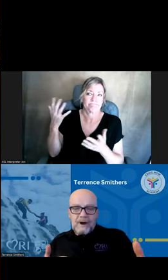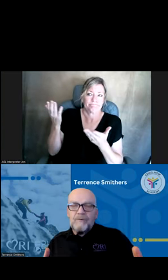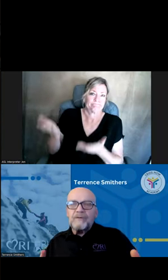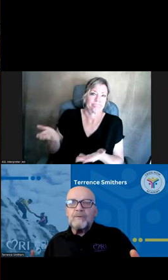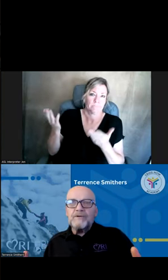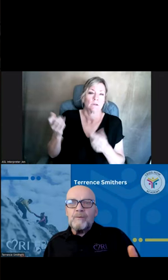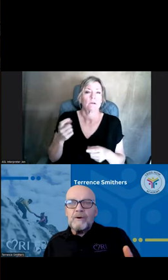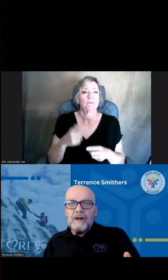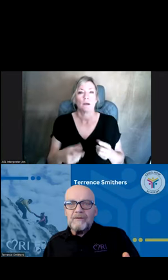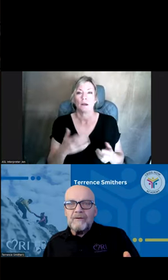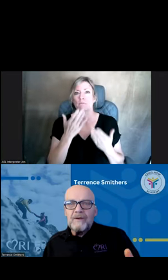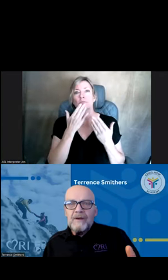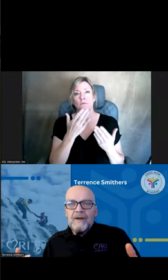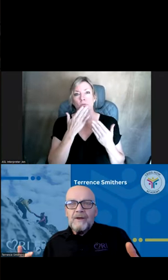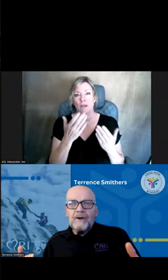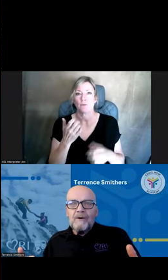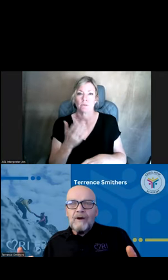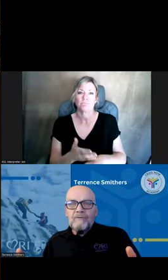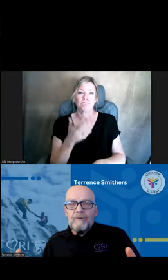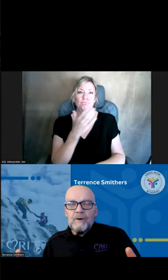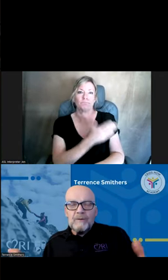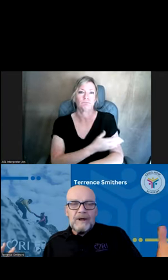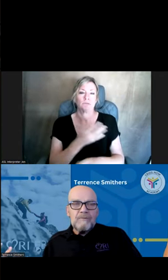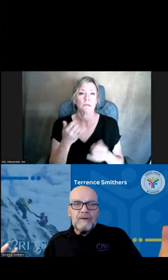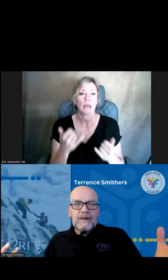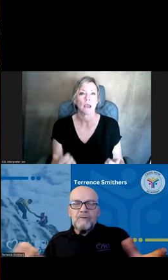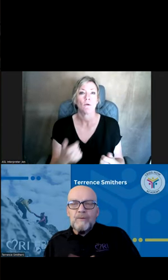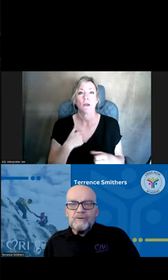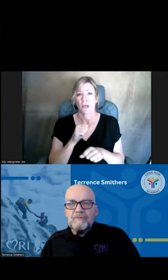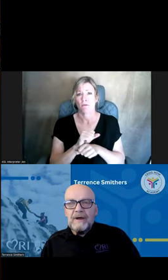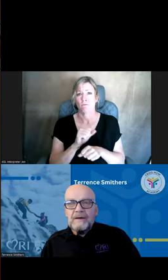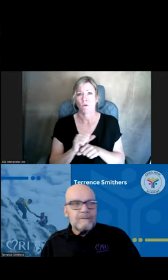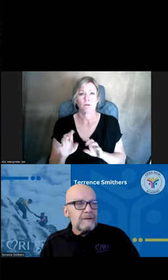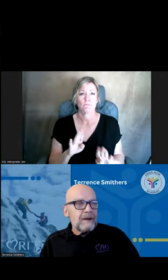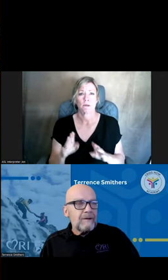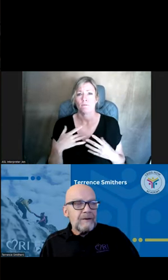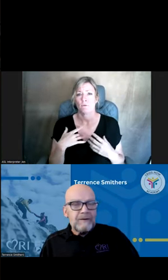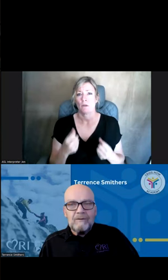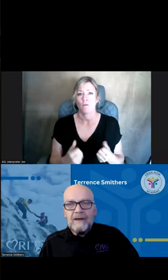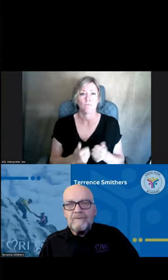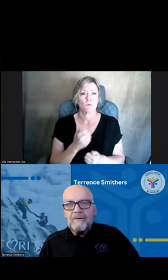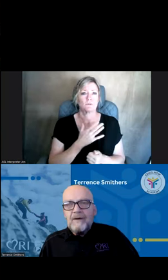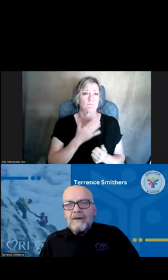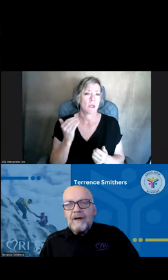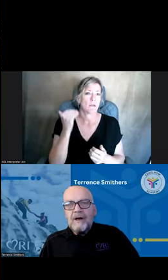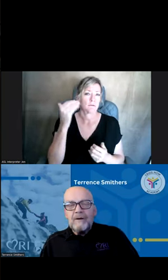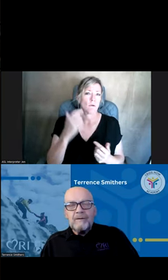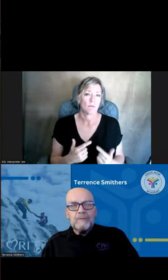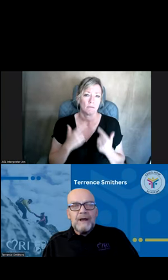so grateful that we're somewhere else. You know, I've worked in behavioral health most of my adult life,